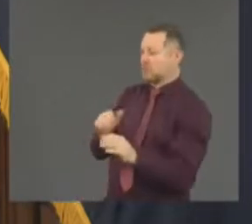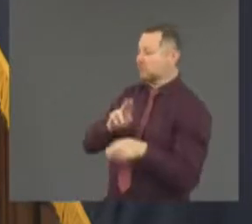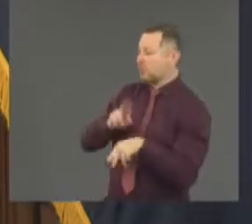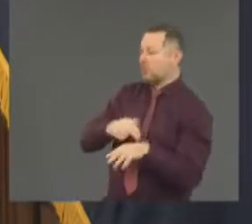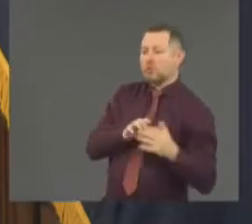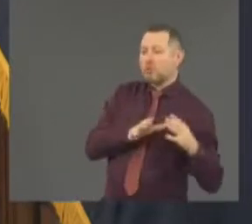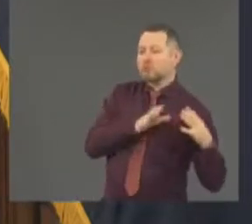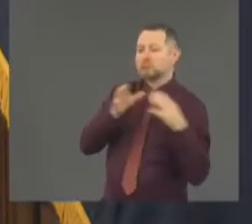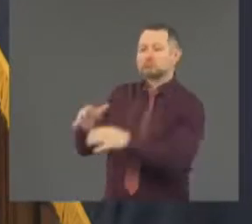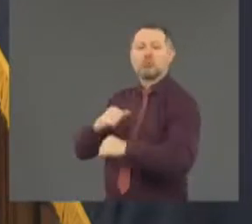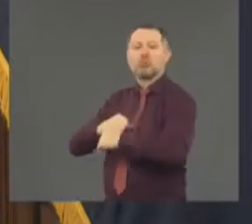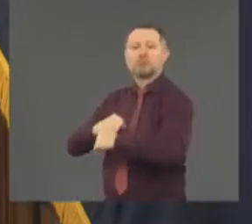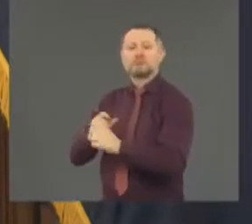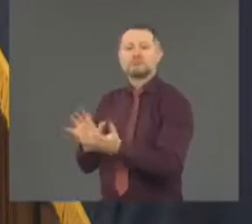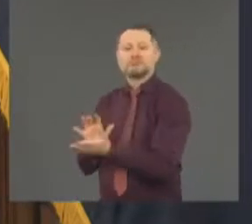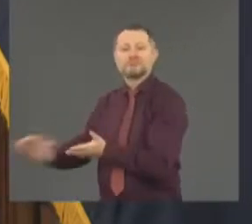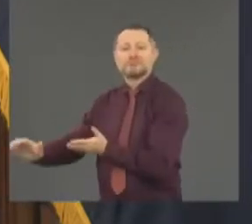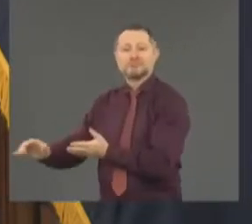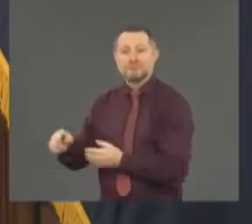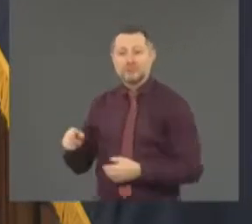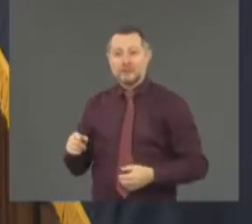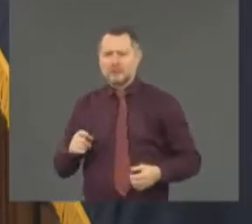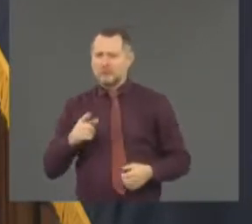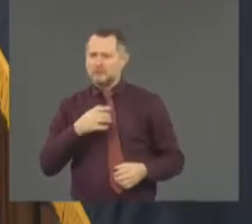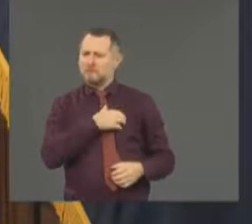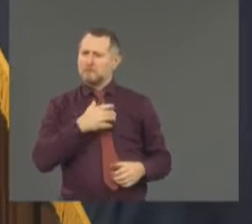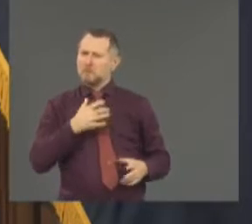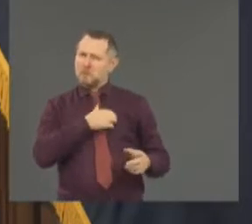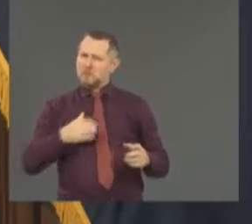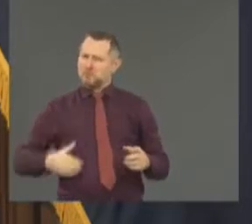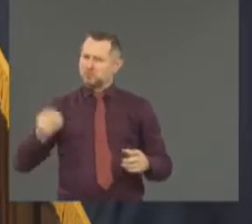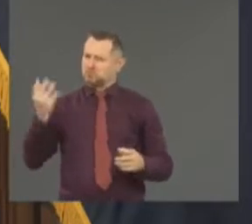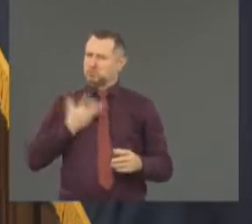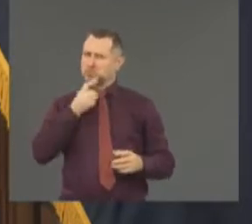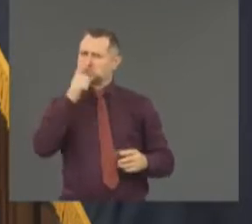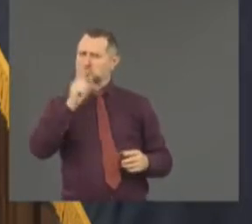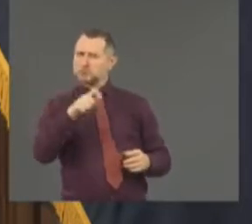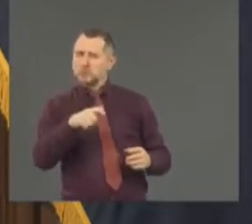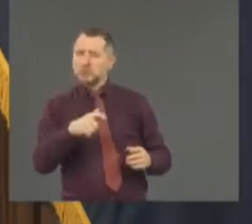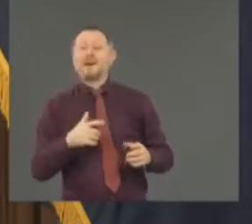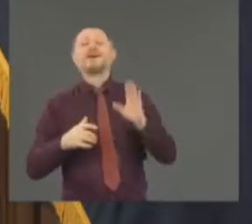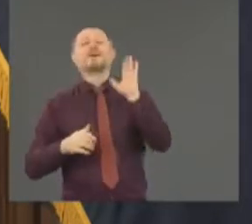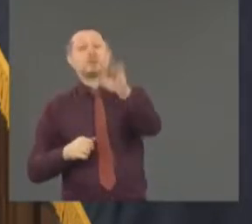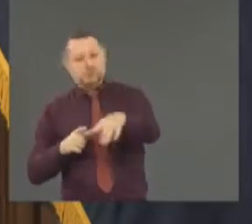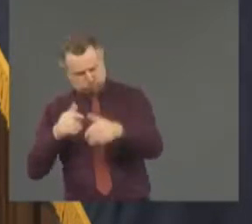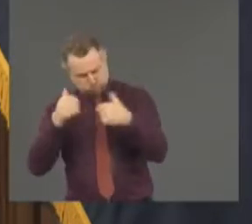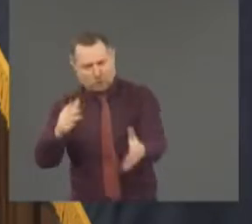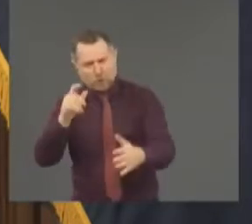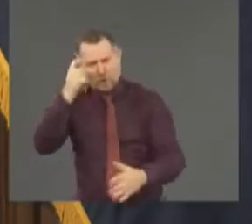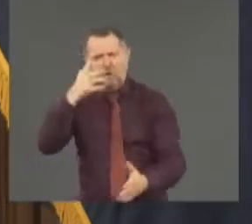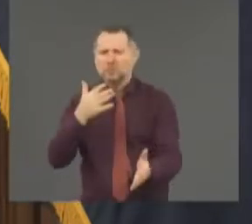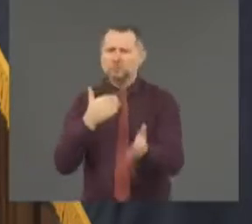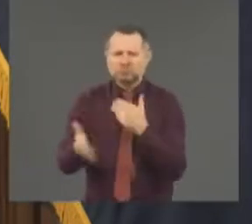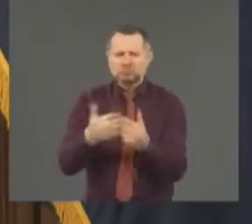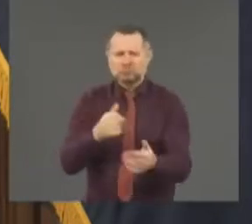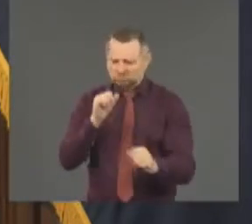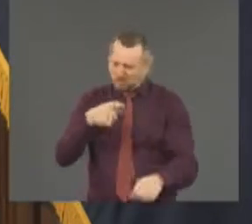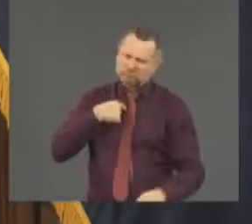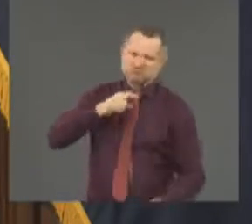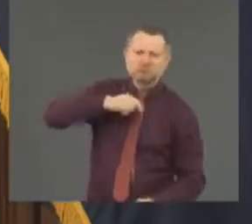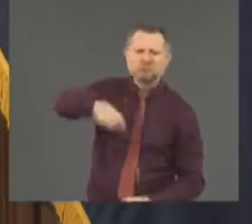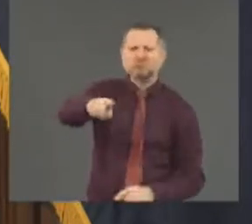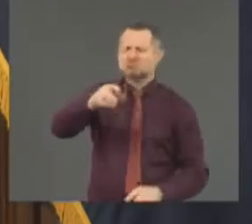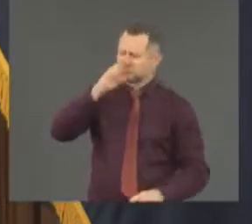says he doesn't need the National Guard. Well the governor should do it anyway. What does that mean? How would that